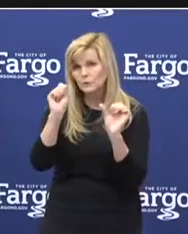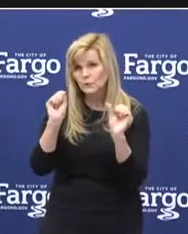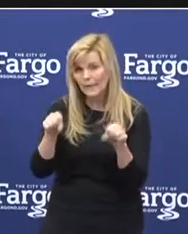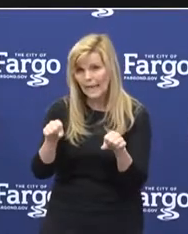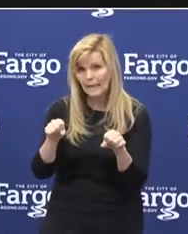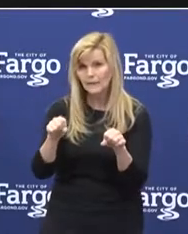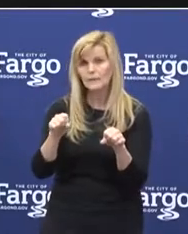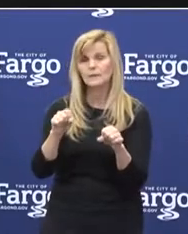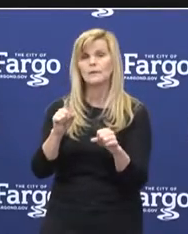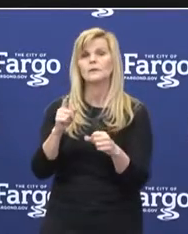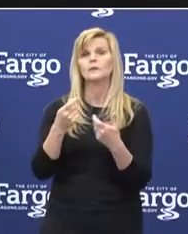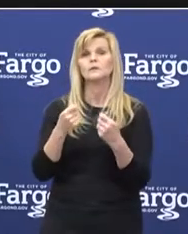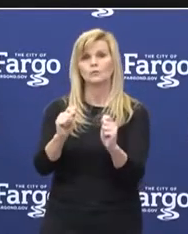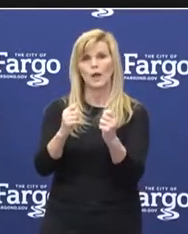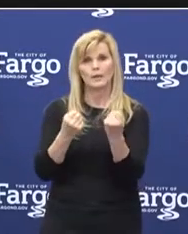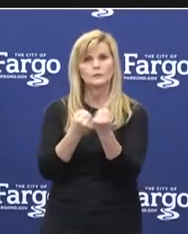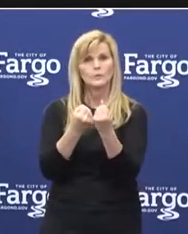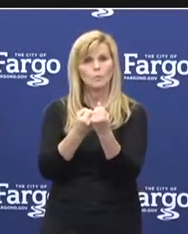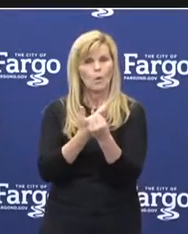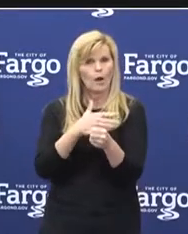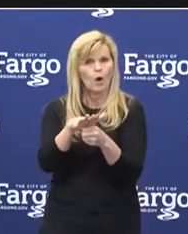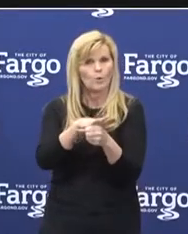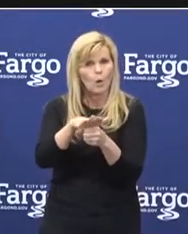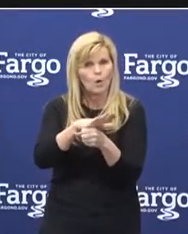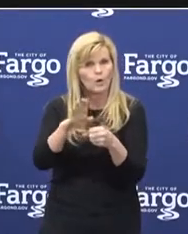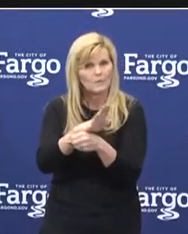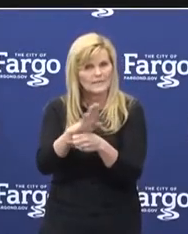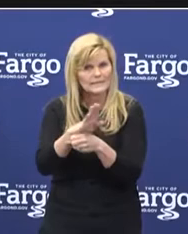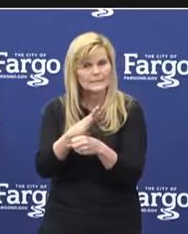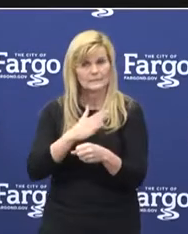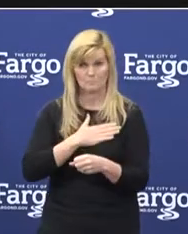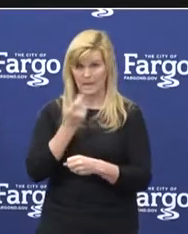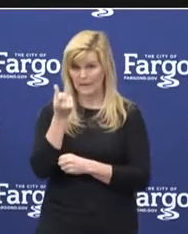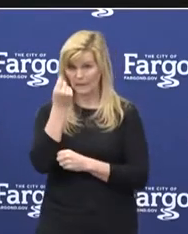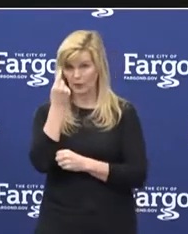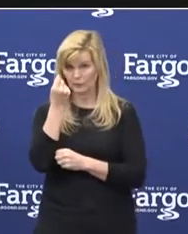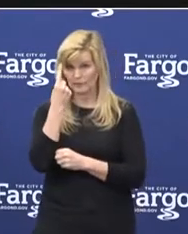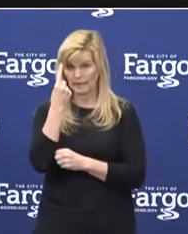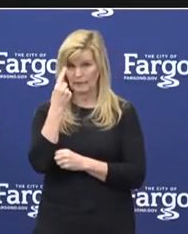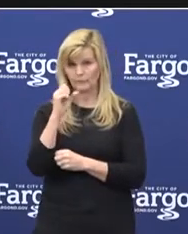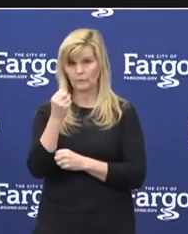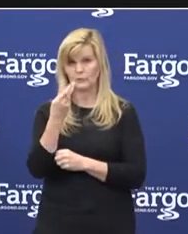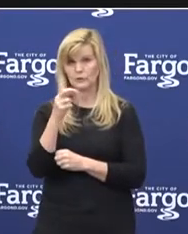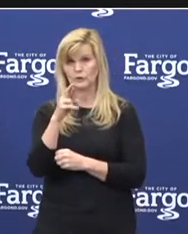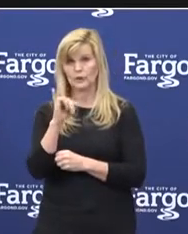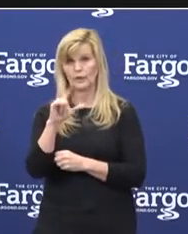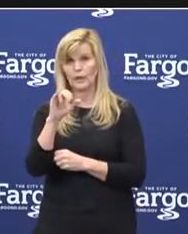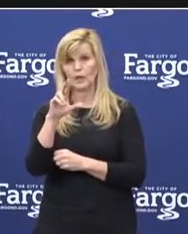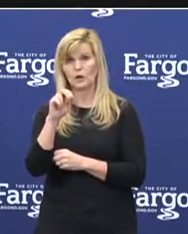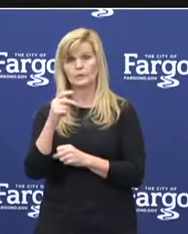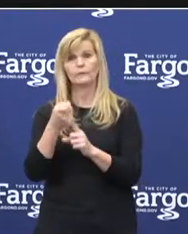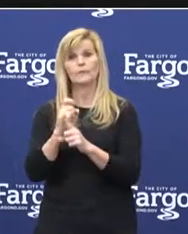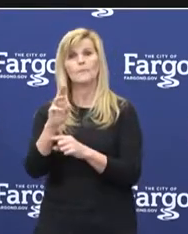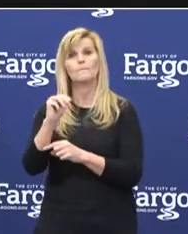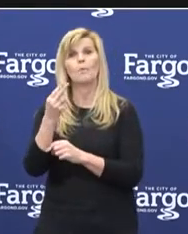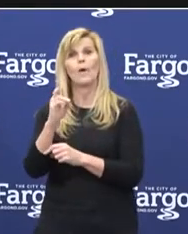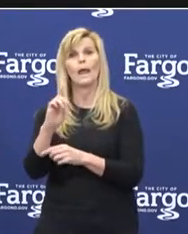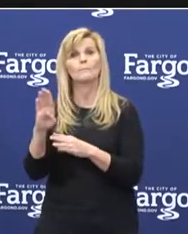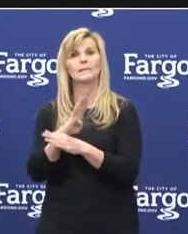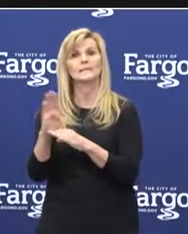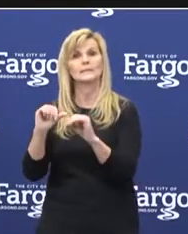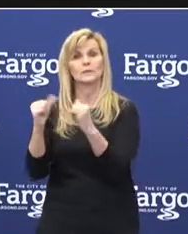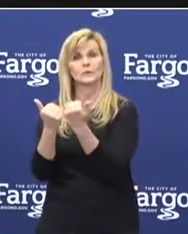support our local businesses. My understanding from Sherry Larson from the Morehead Business Association